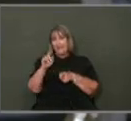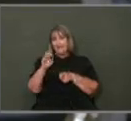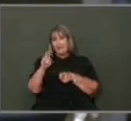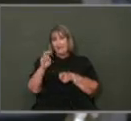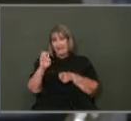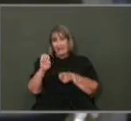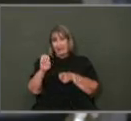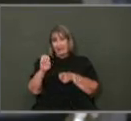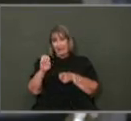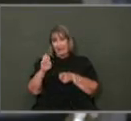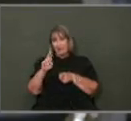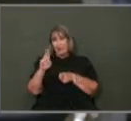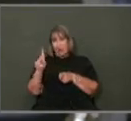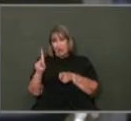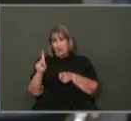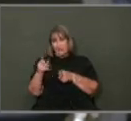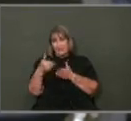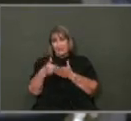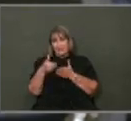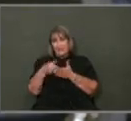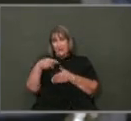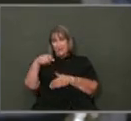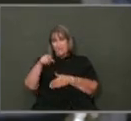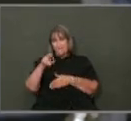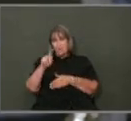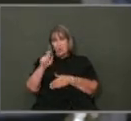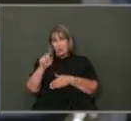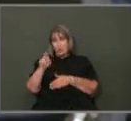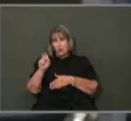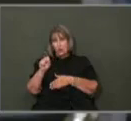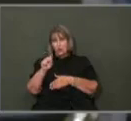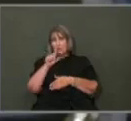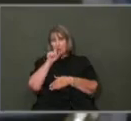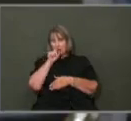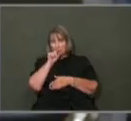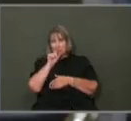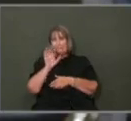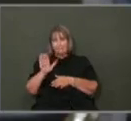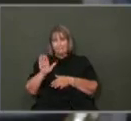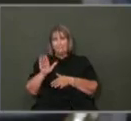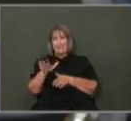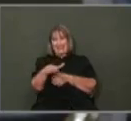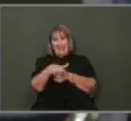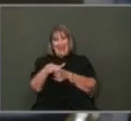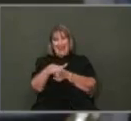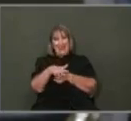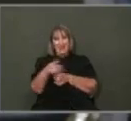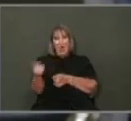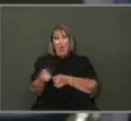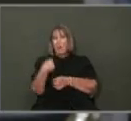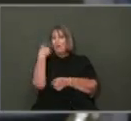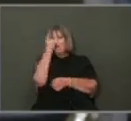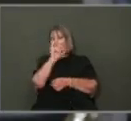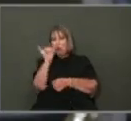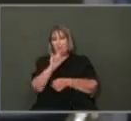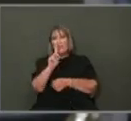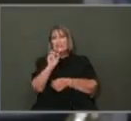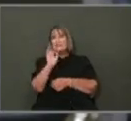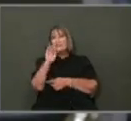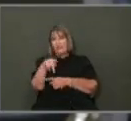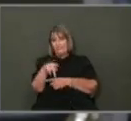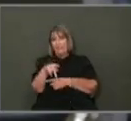Porters. Oh, Porters, the place that, poultry. Okay, and that area always looks like a dump.